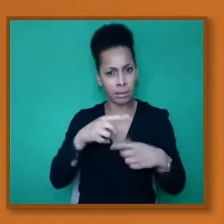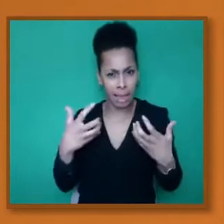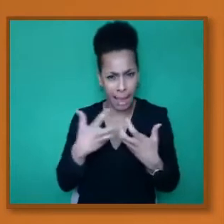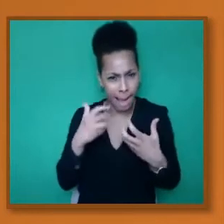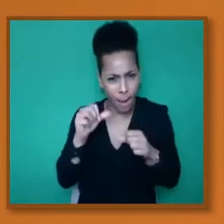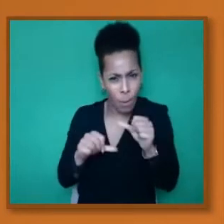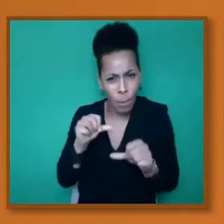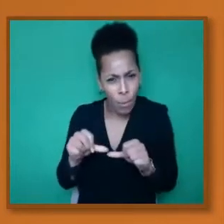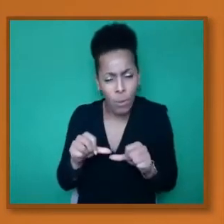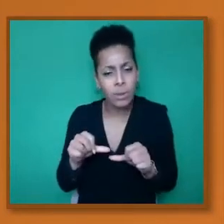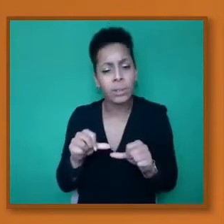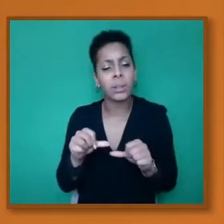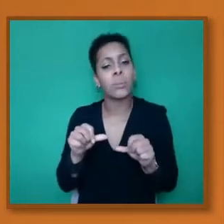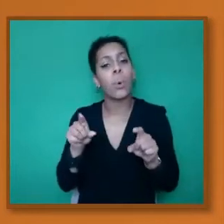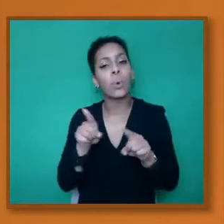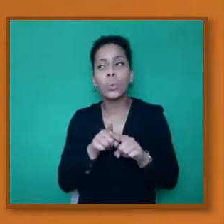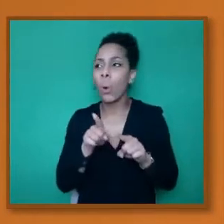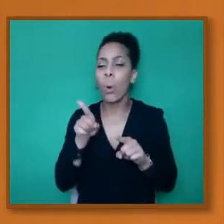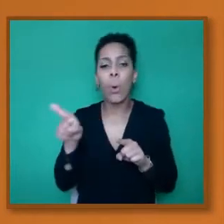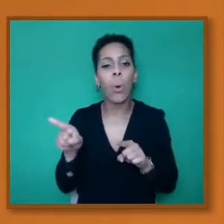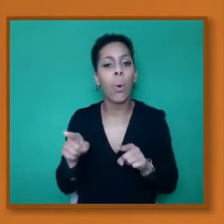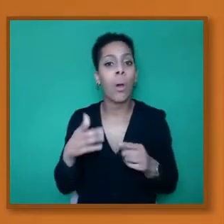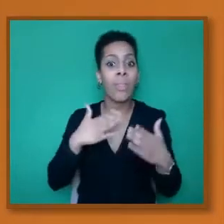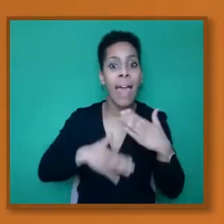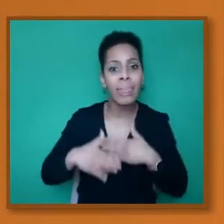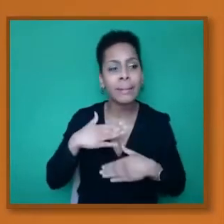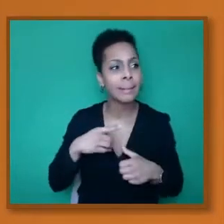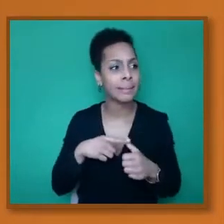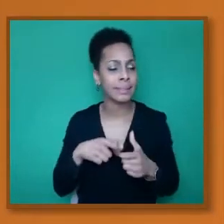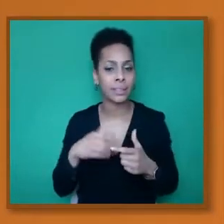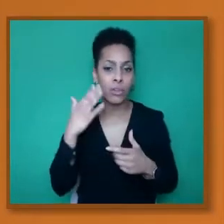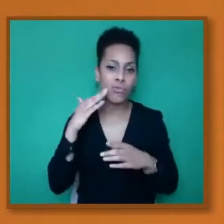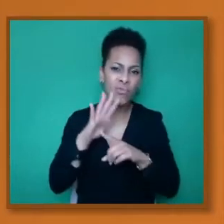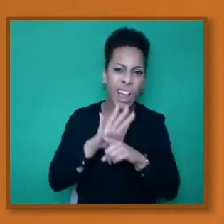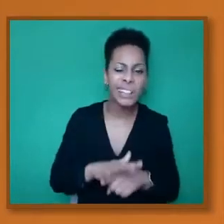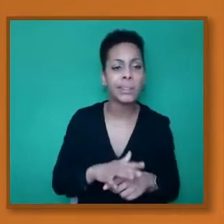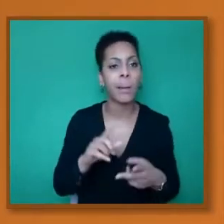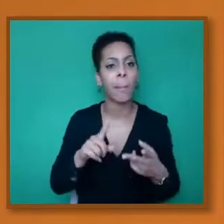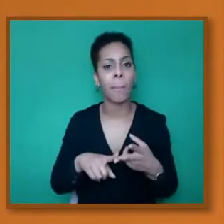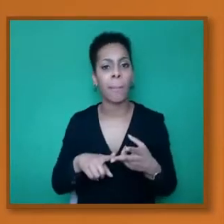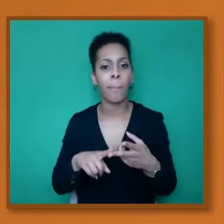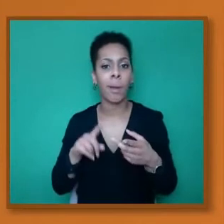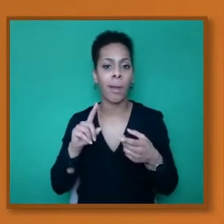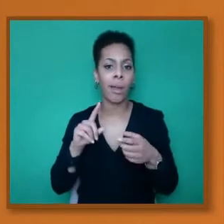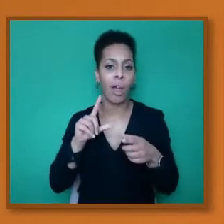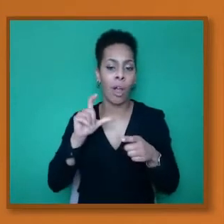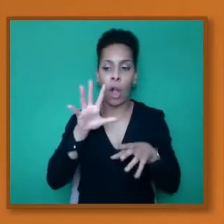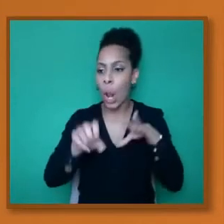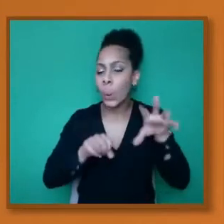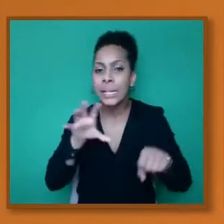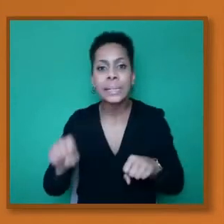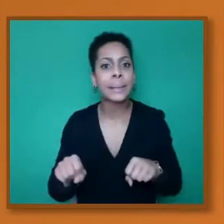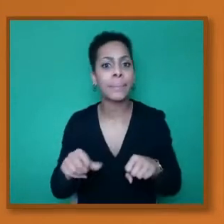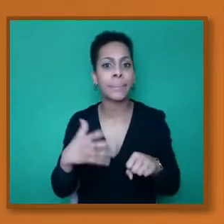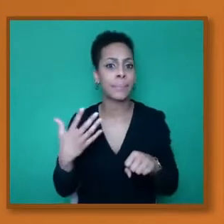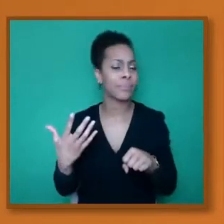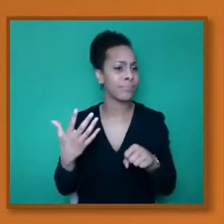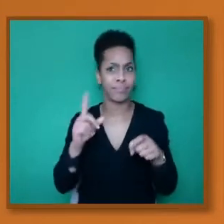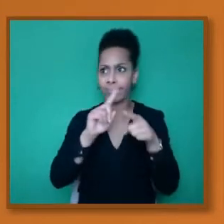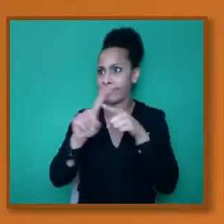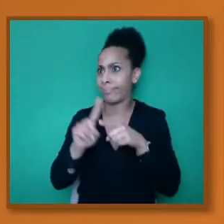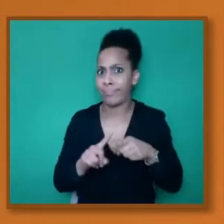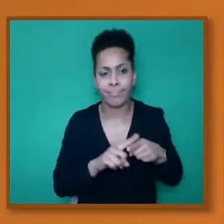the ethics of racism, of colonialism, of slavery, of imperialism, and every ism that's going. So